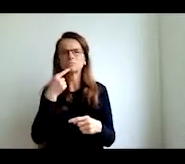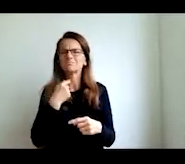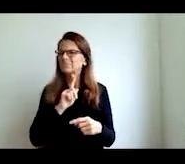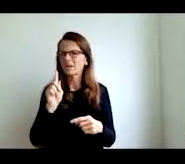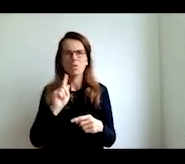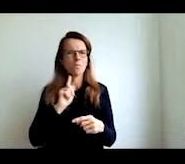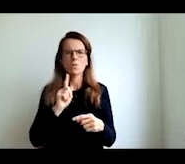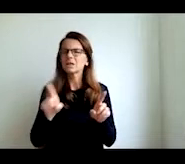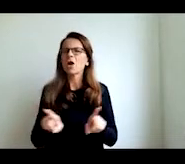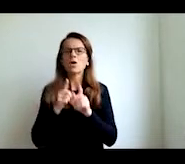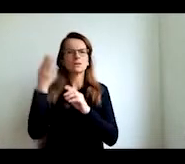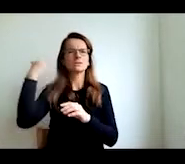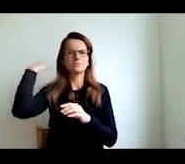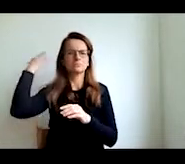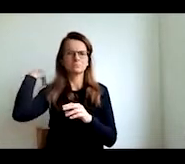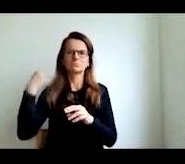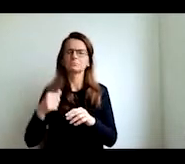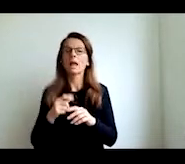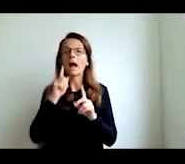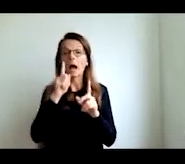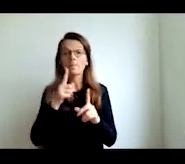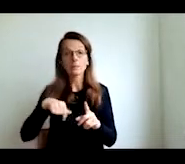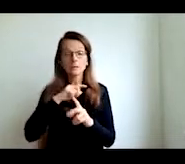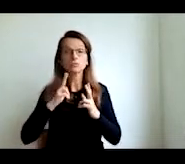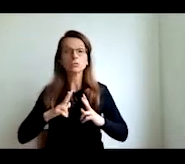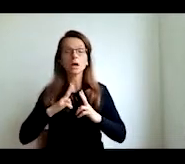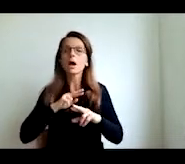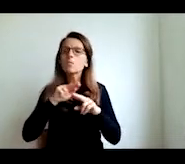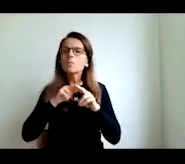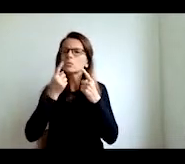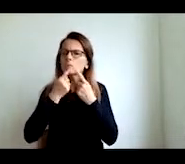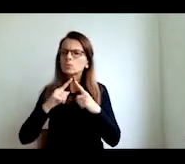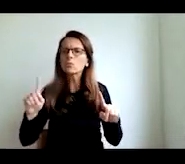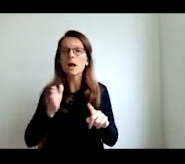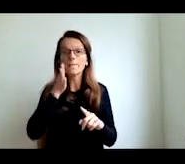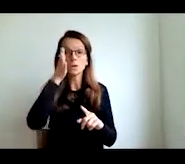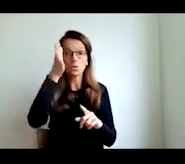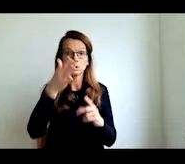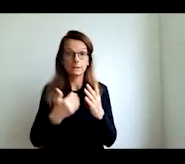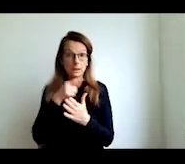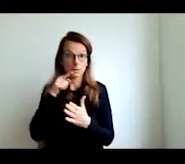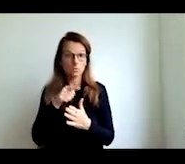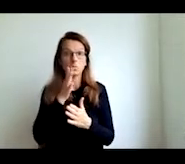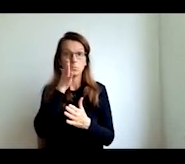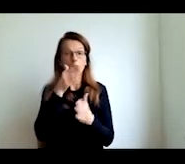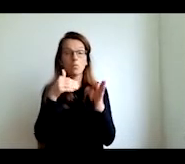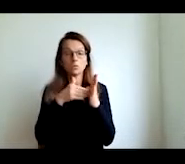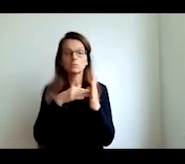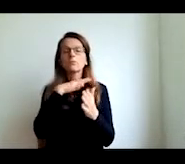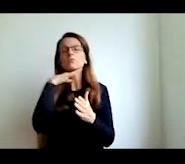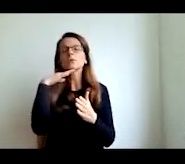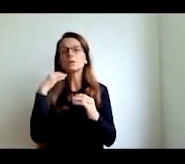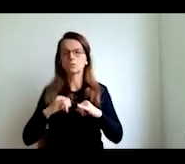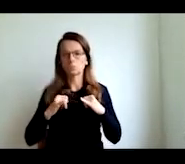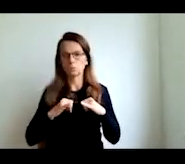we're going to go towards a very very different future but you know it's going to take a lot of effort to make that happen the natural